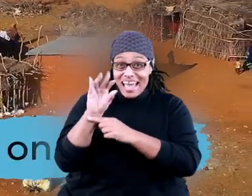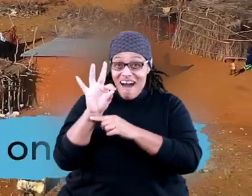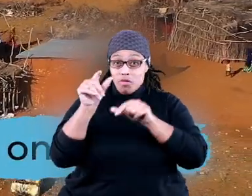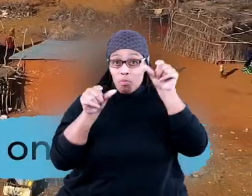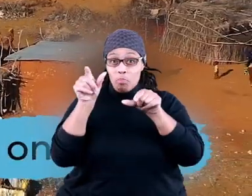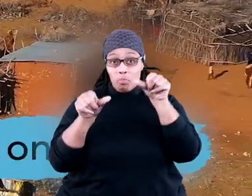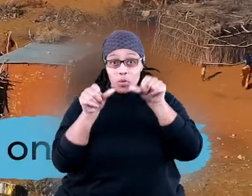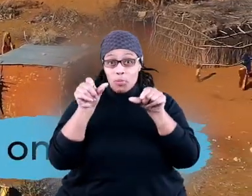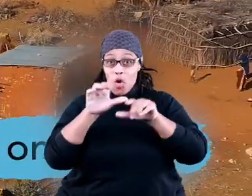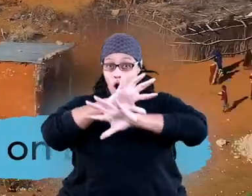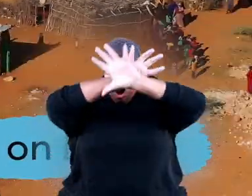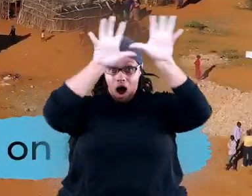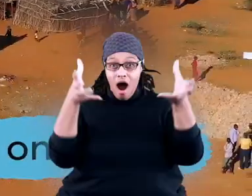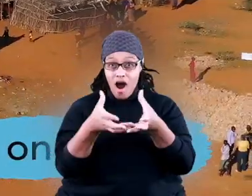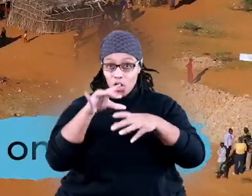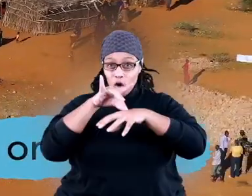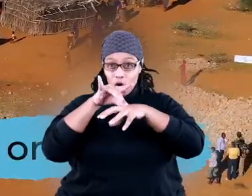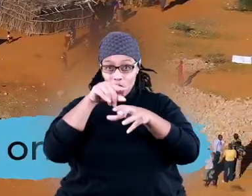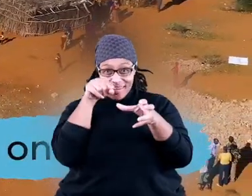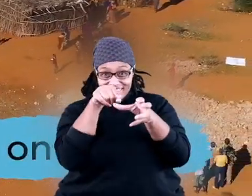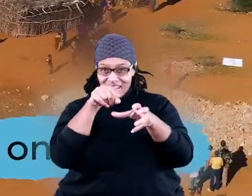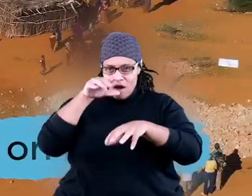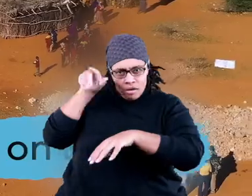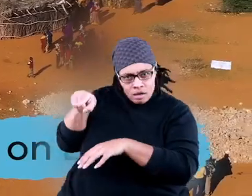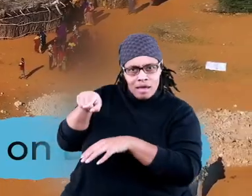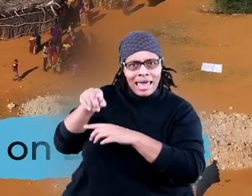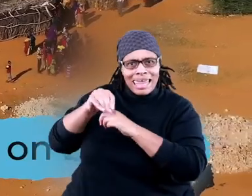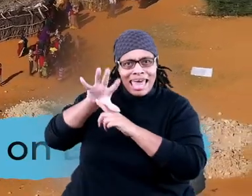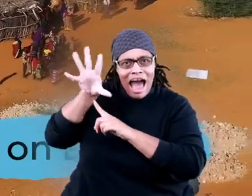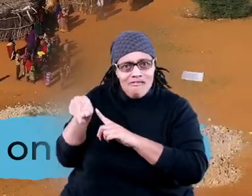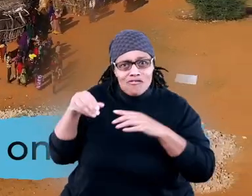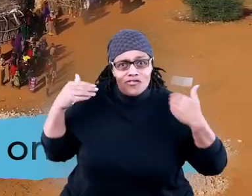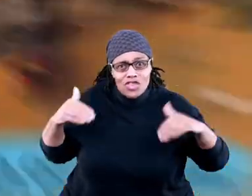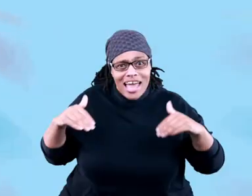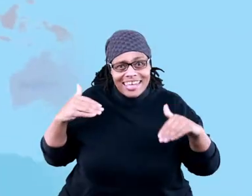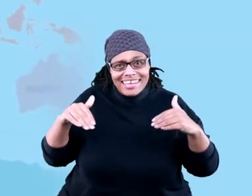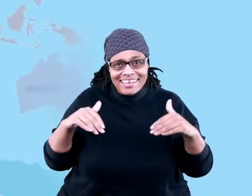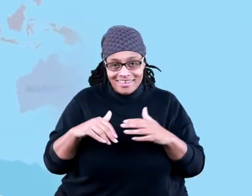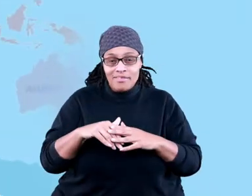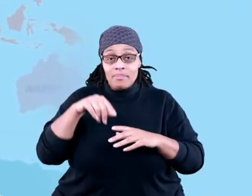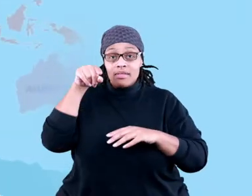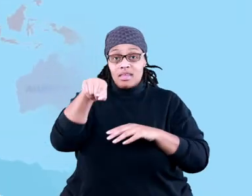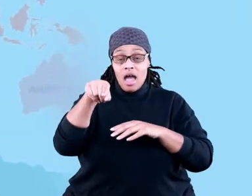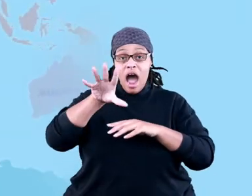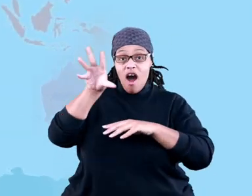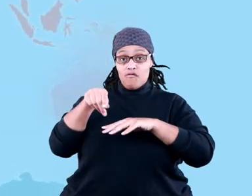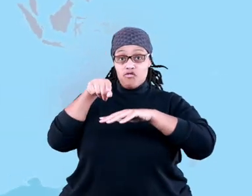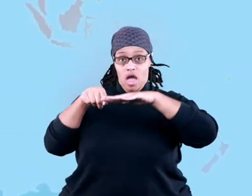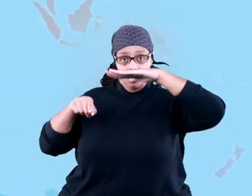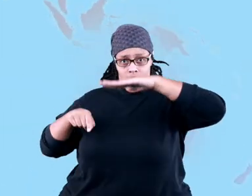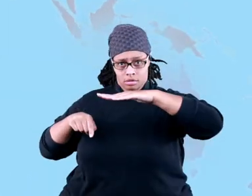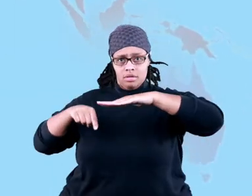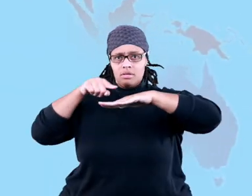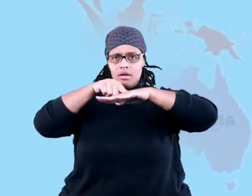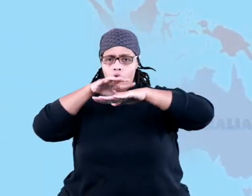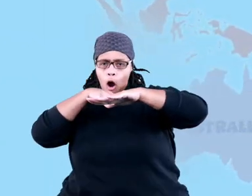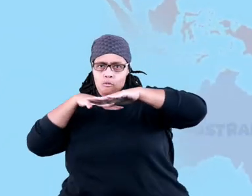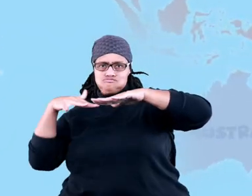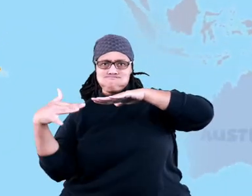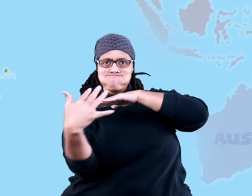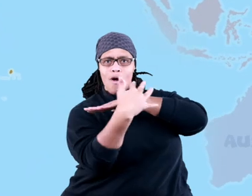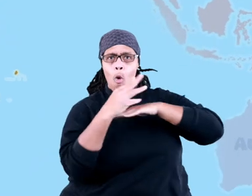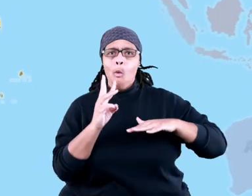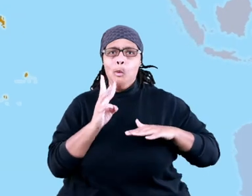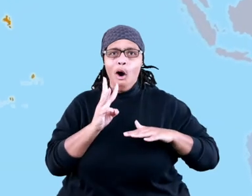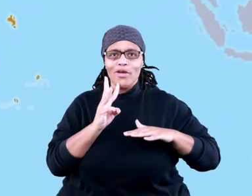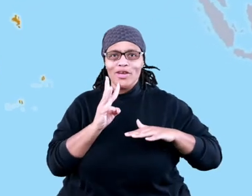15% of the entire population of the Earth. The continent is surrounded almost